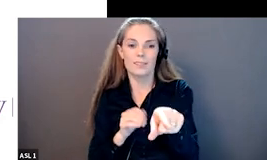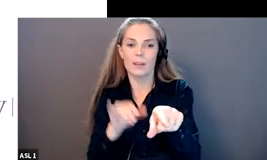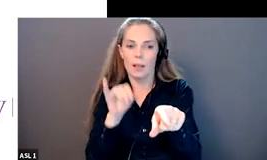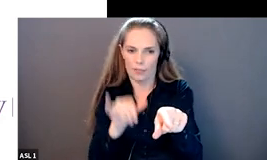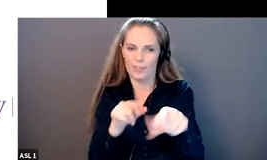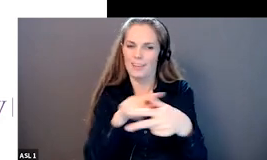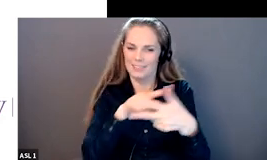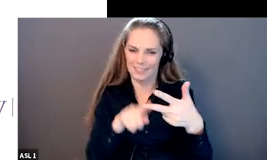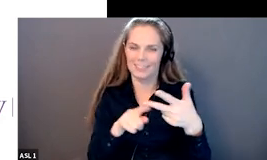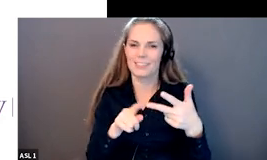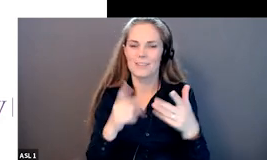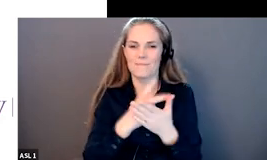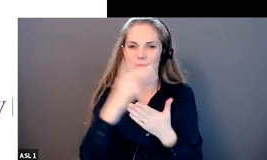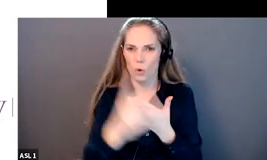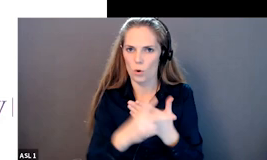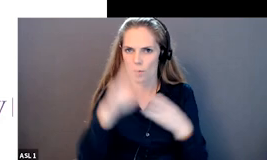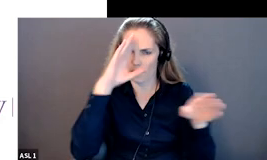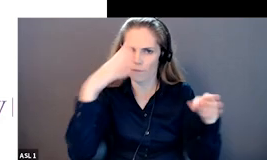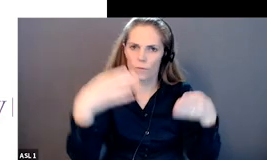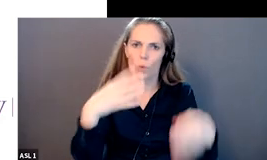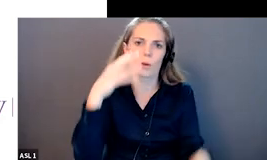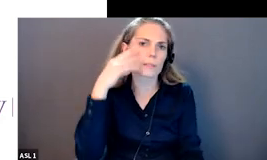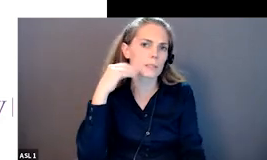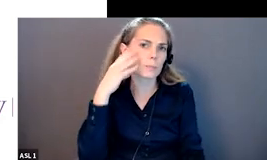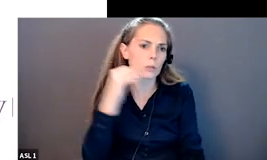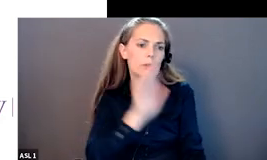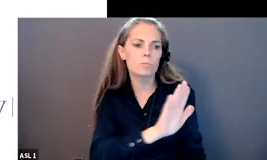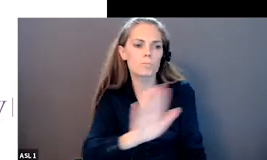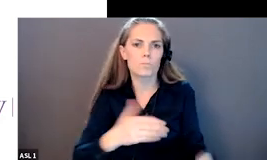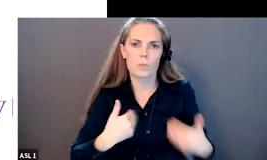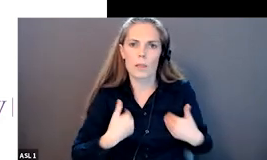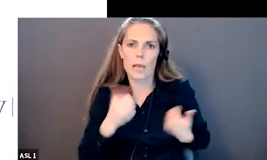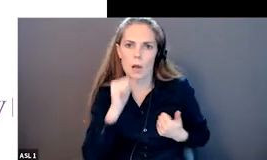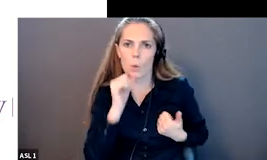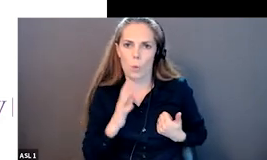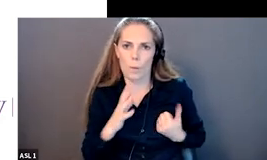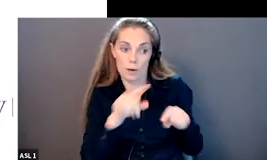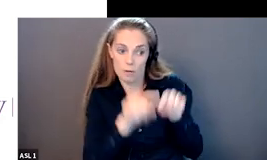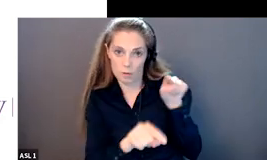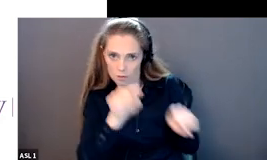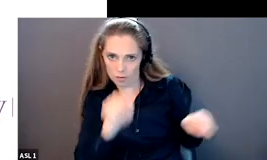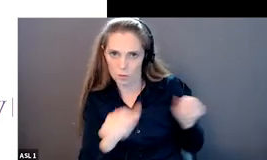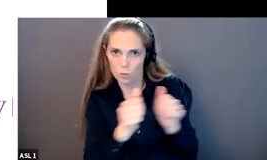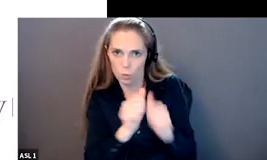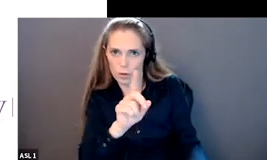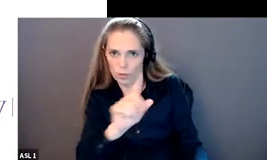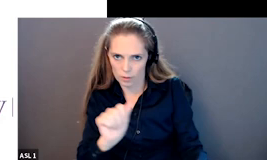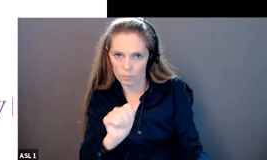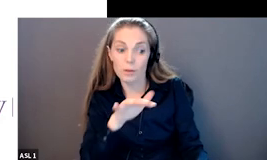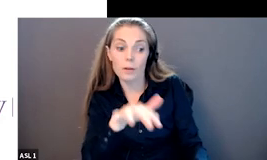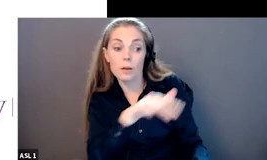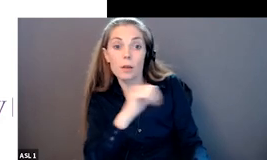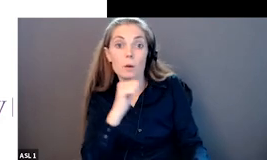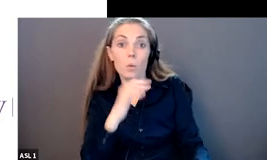experiences of diverse young women with disabilities disabilities in the youth the future program our team